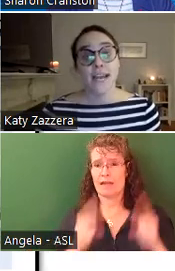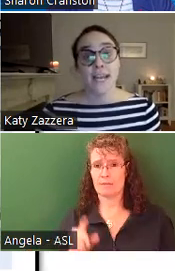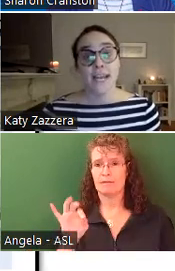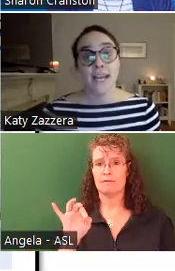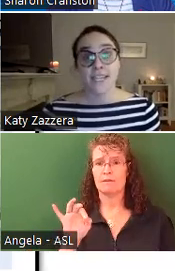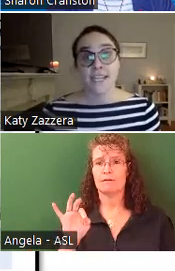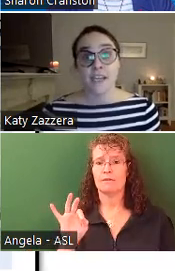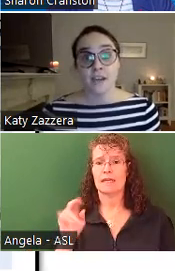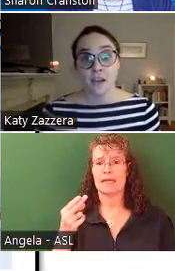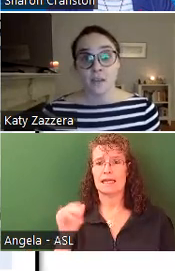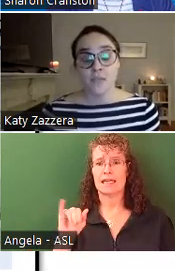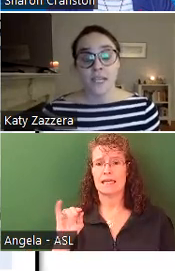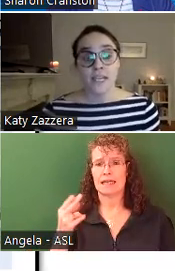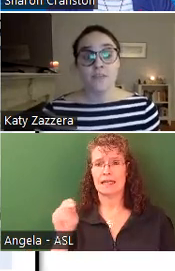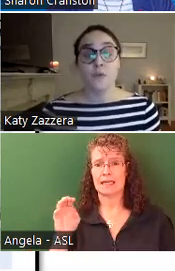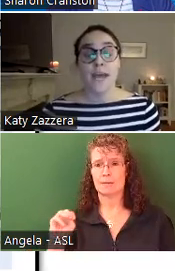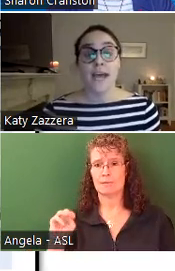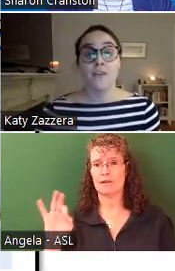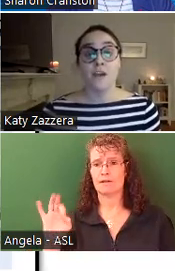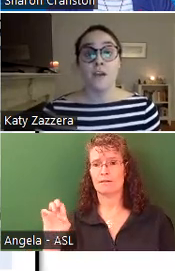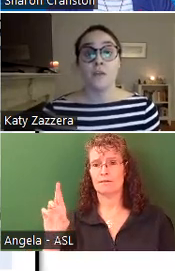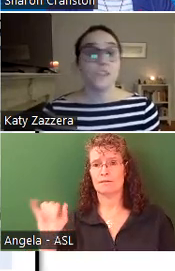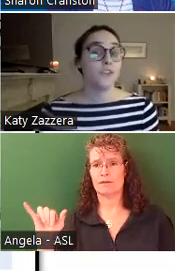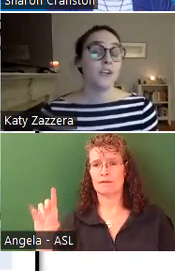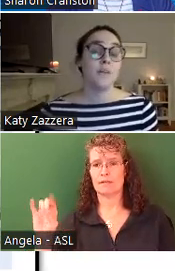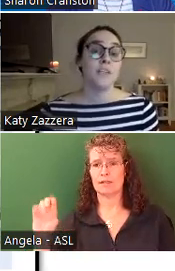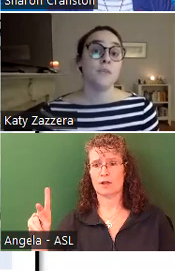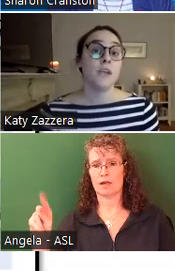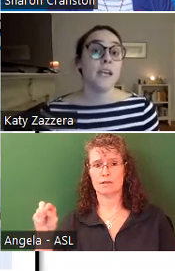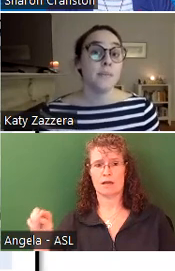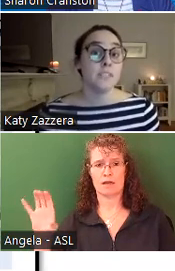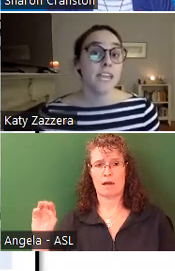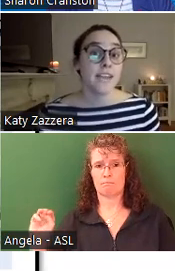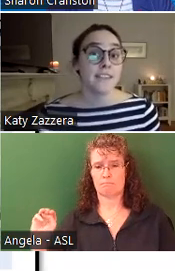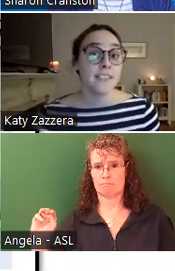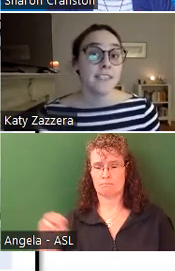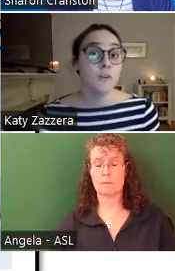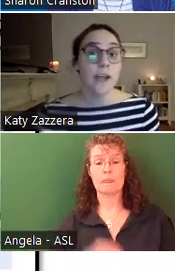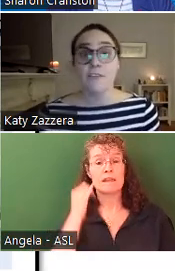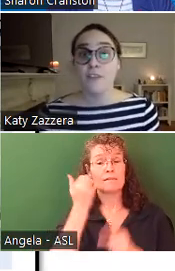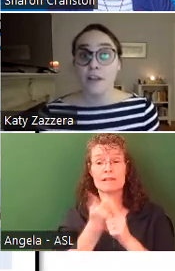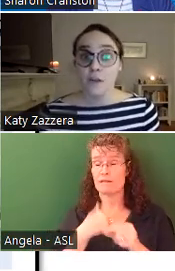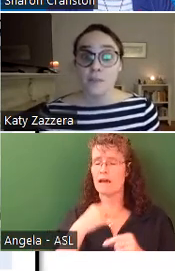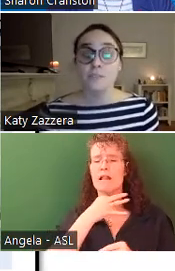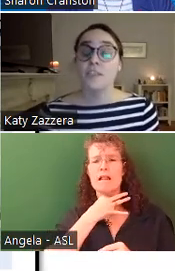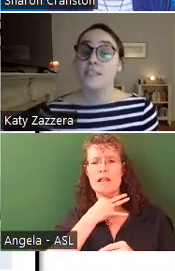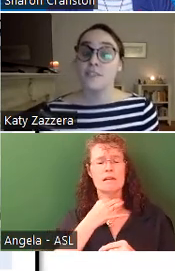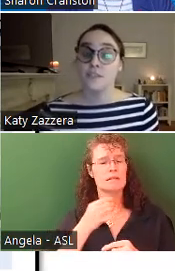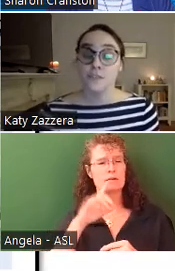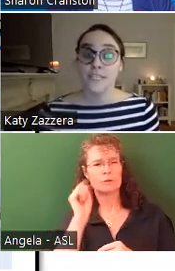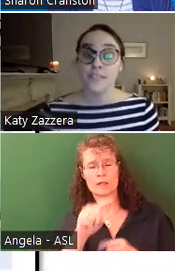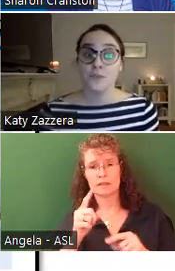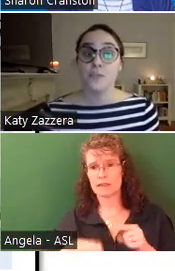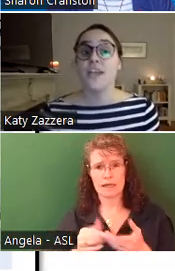at mbta.com. If you have a question or comment you are not able to ask tonight or have follow ups, please